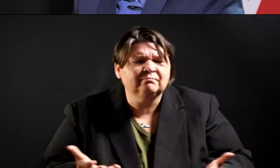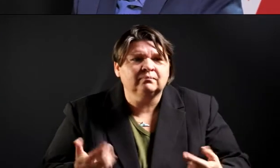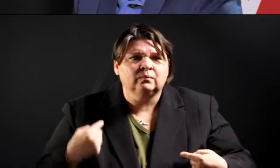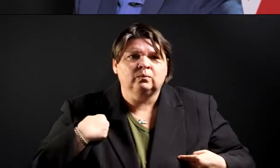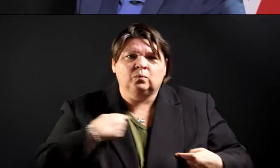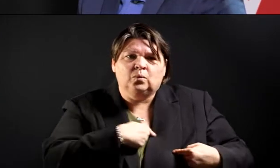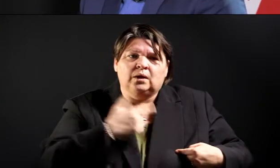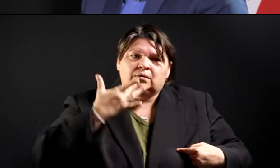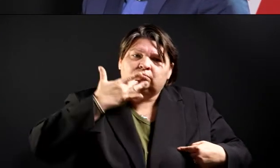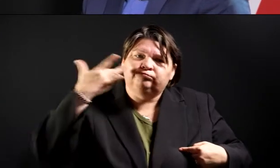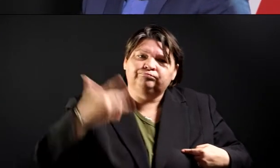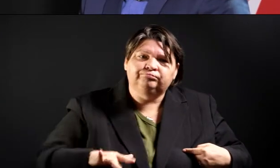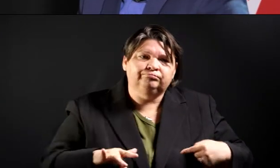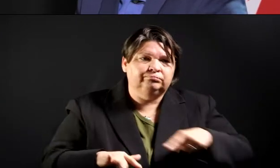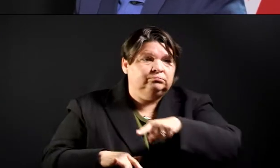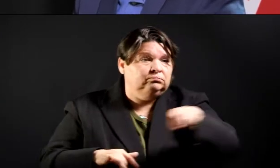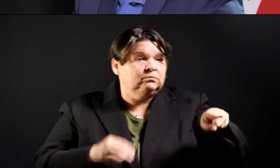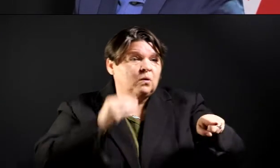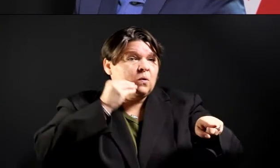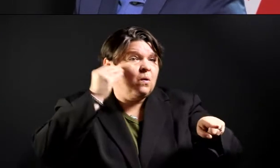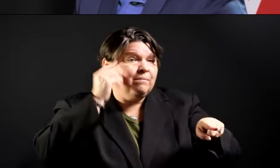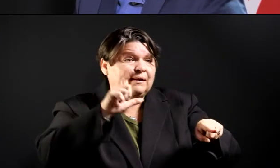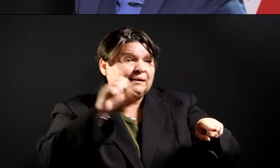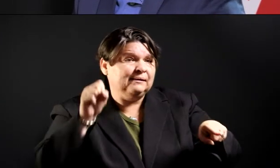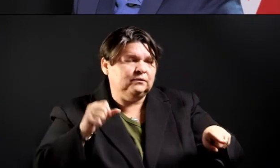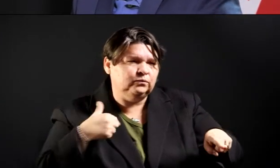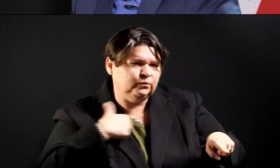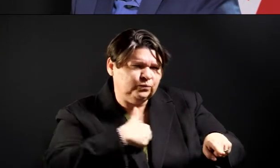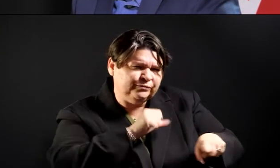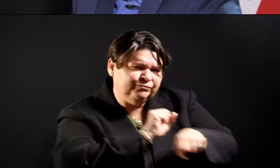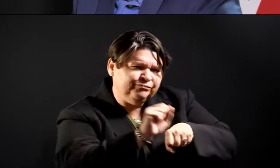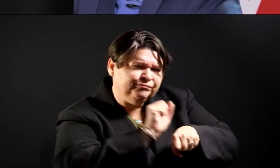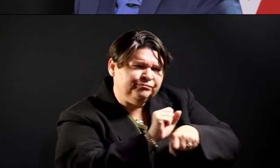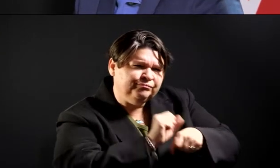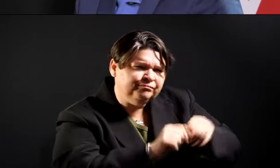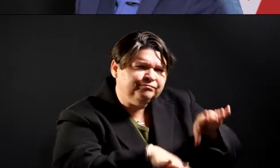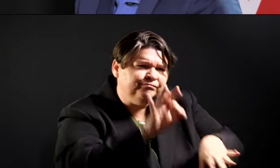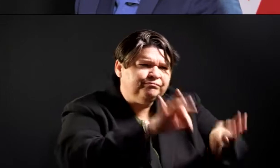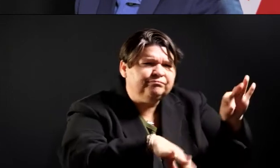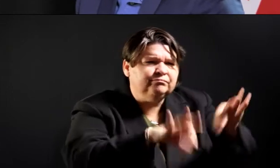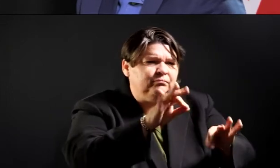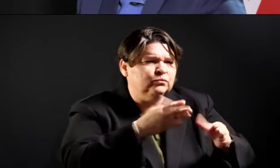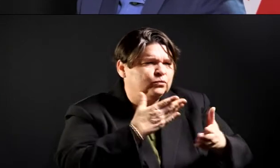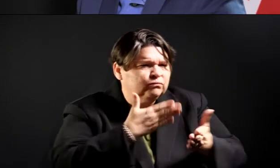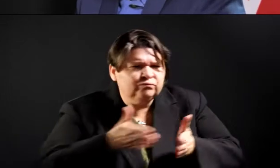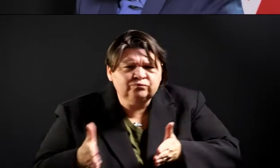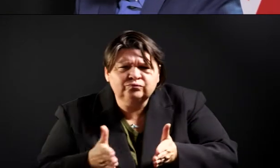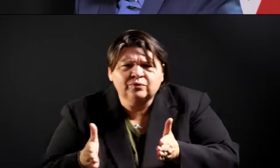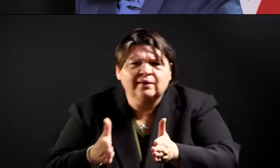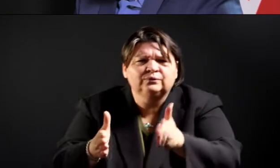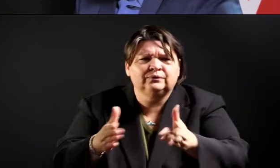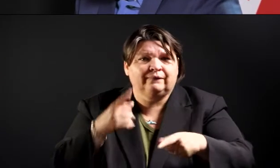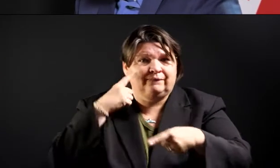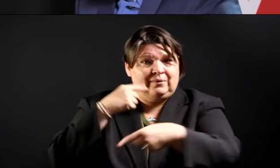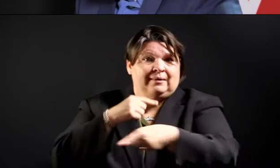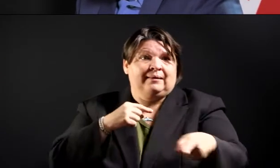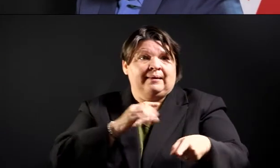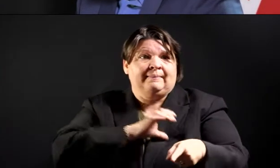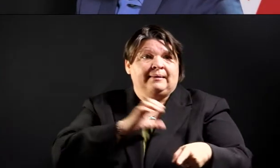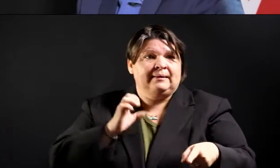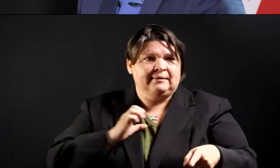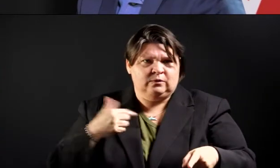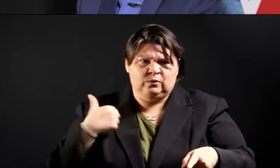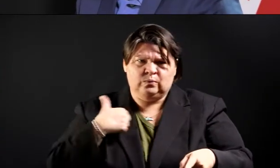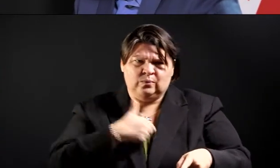trying to gather some useful strategies for us to consider as a committee, and we're going to be embarking on that very soon.